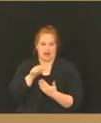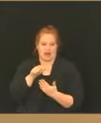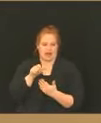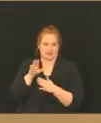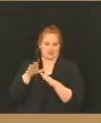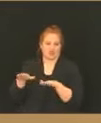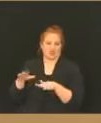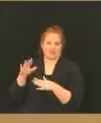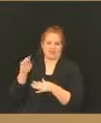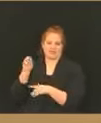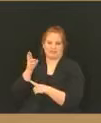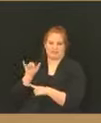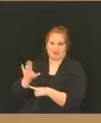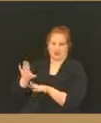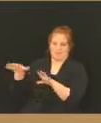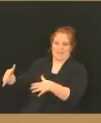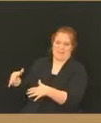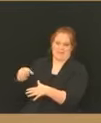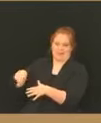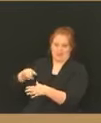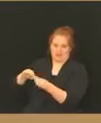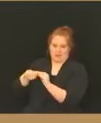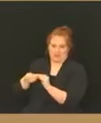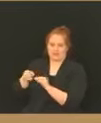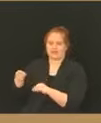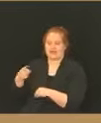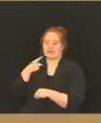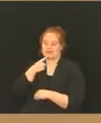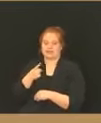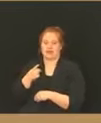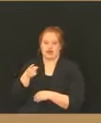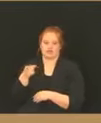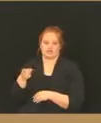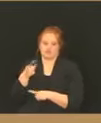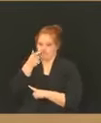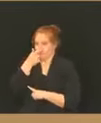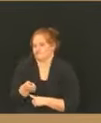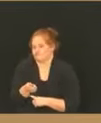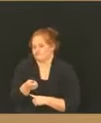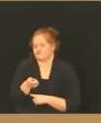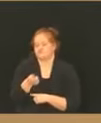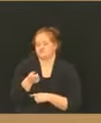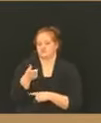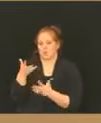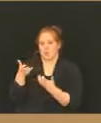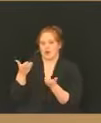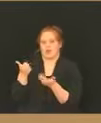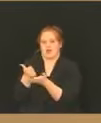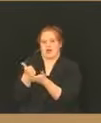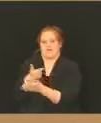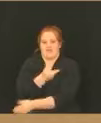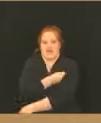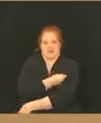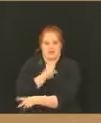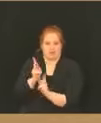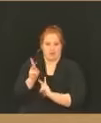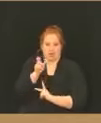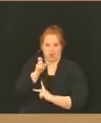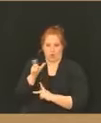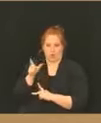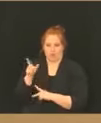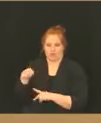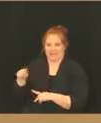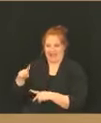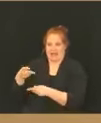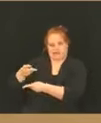Mercy's general population. So they have stepped forward and said that they are extremely interested in vaccinating those who are directly involved